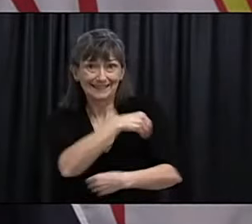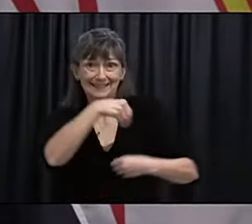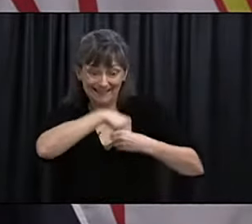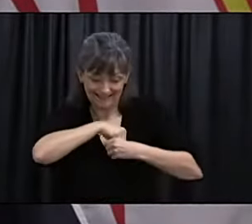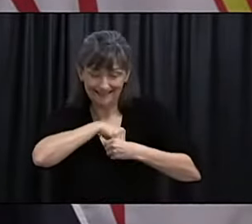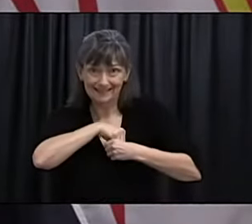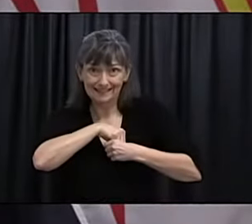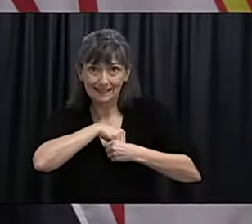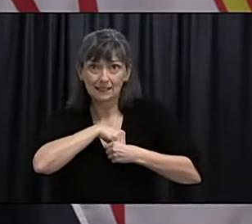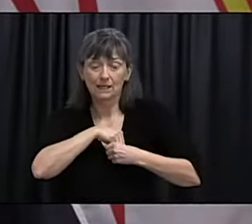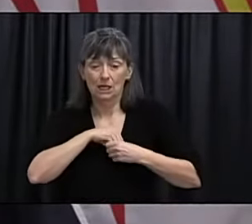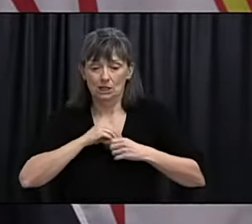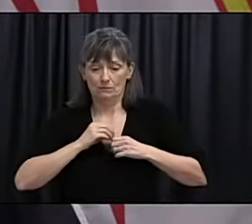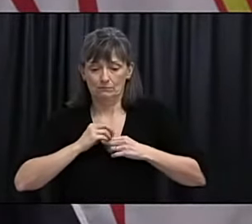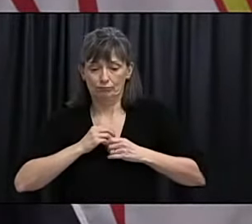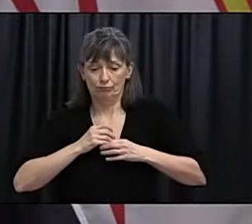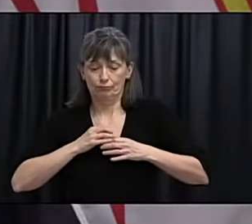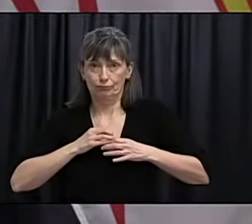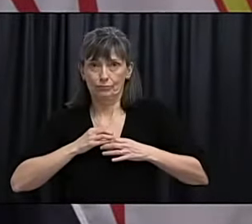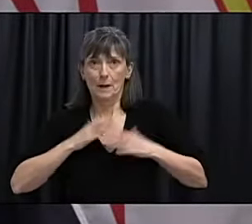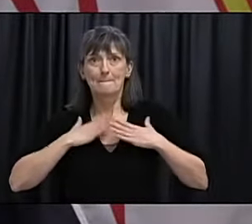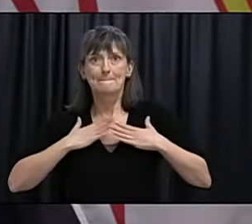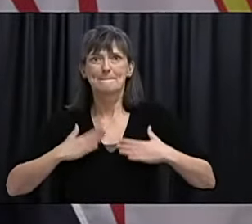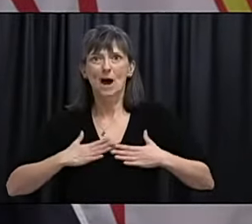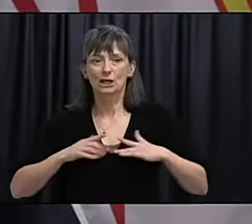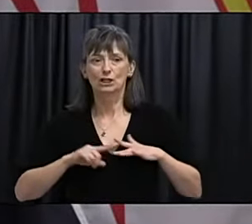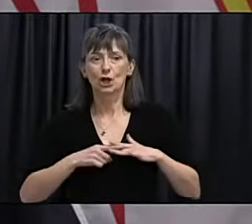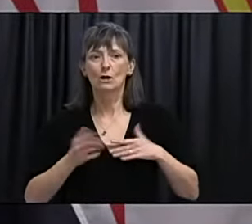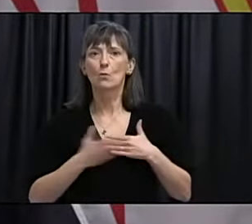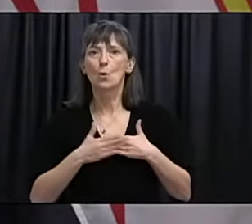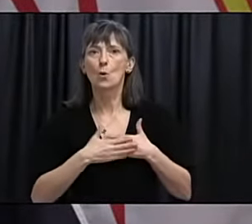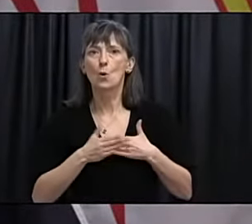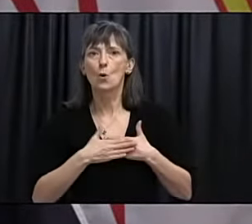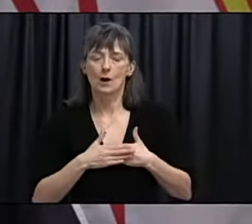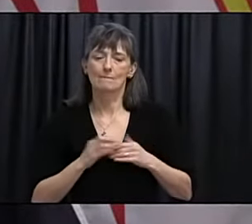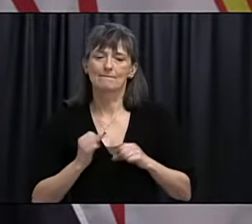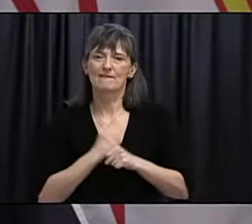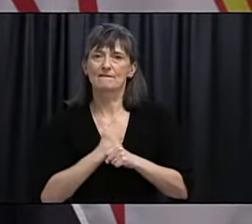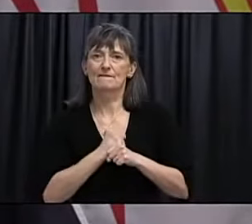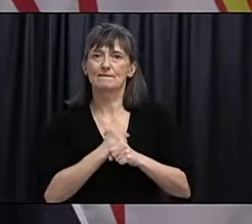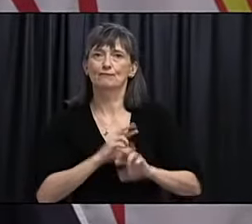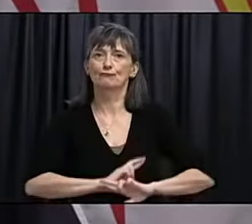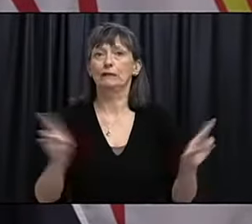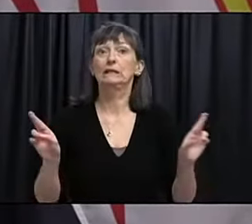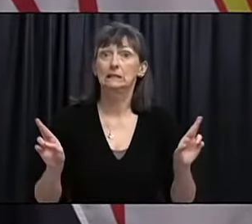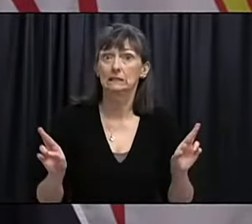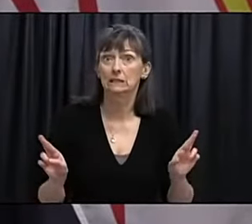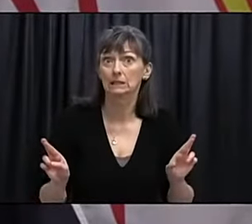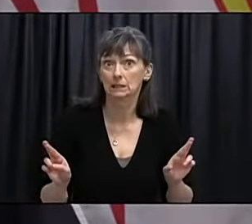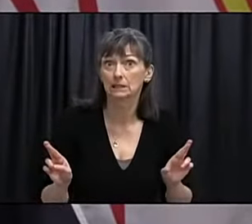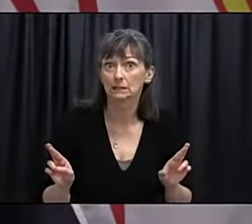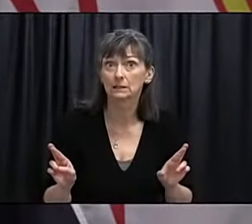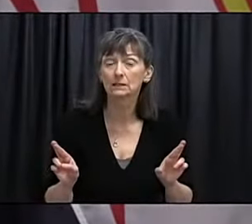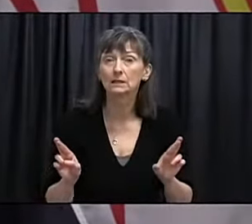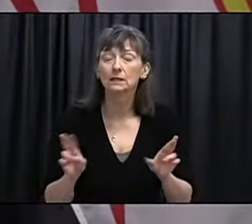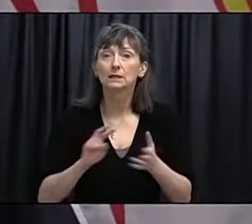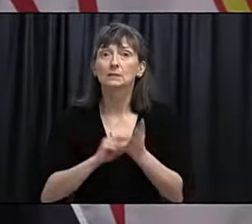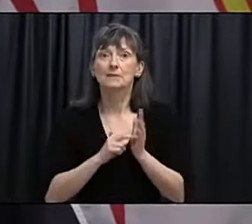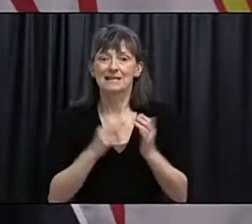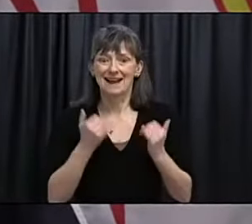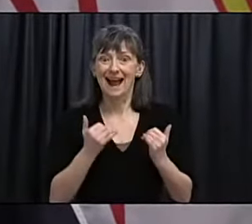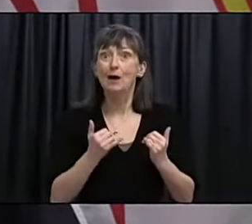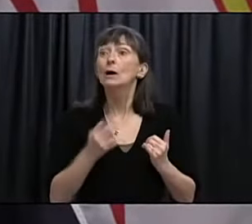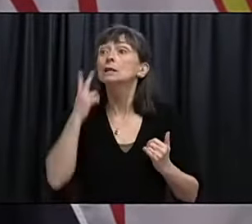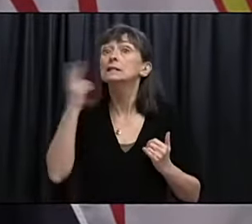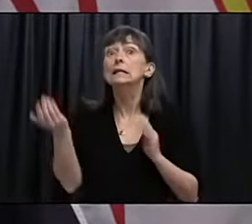has your body has been primed to be able to deal with that virus so that once it sees it, it knows, oh,